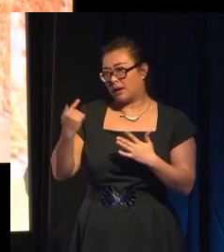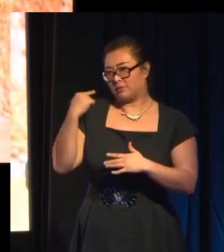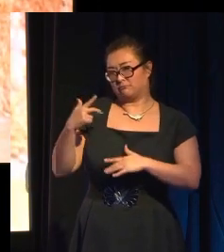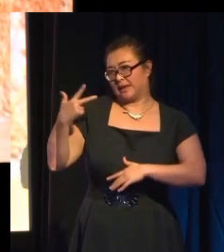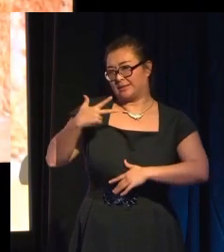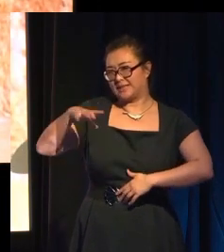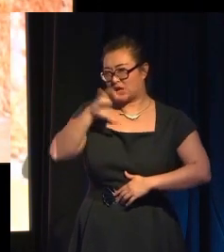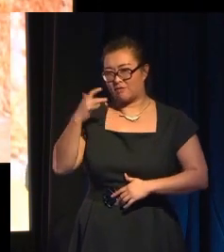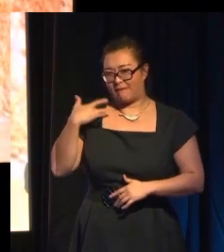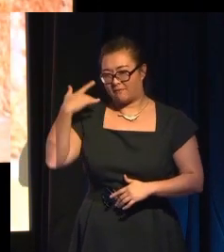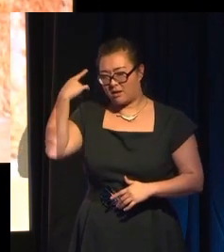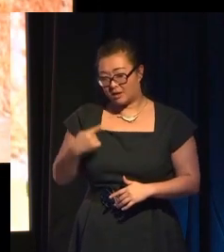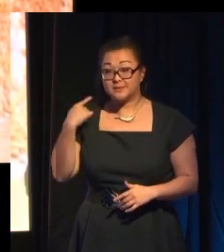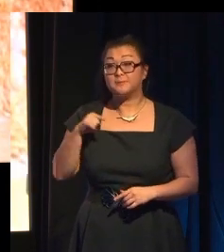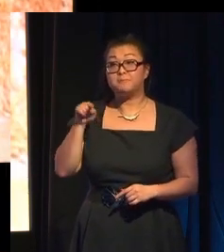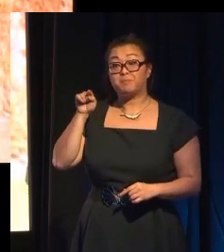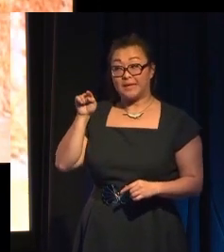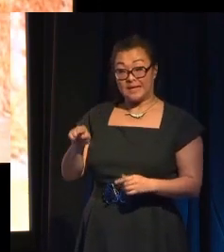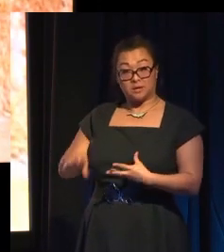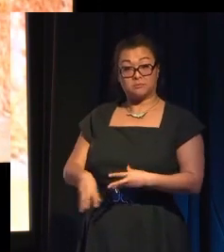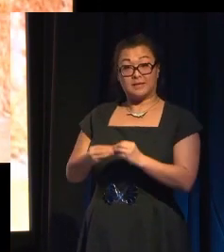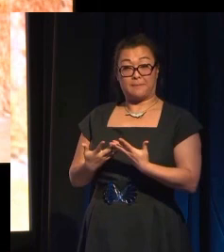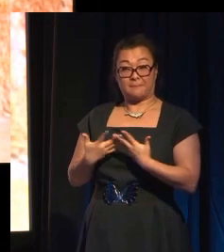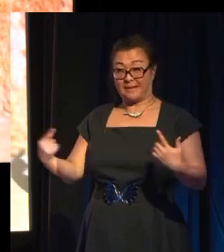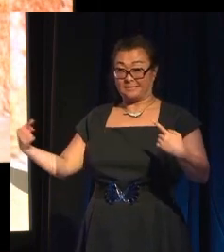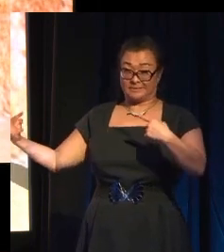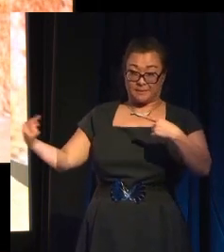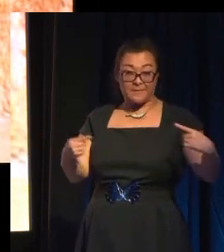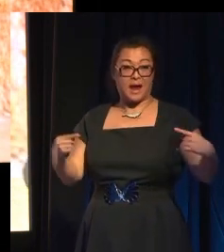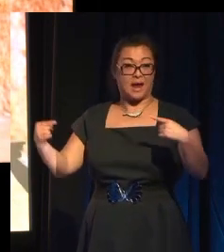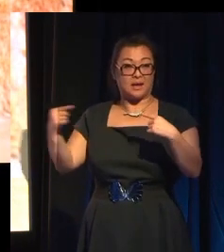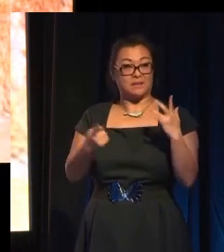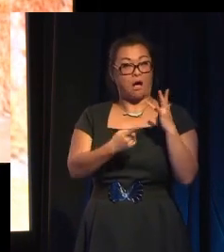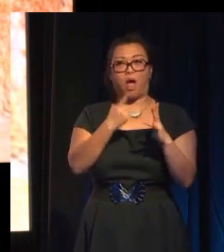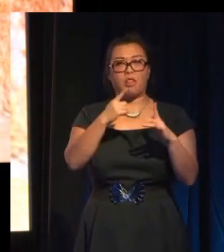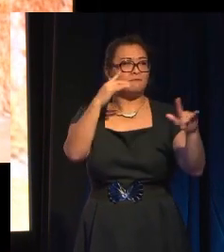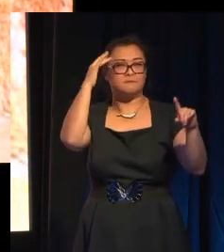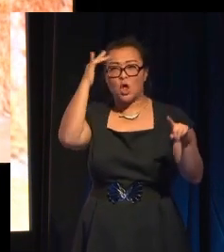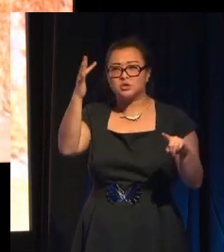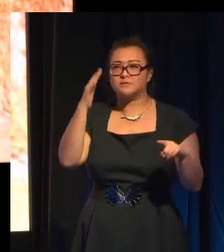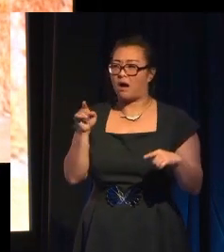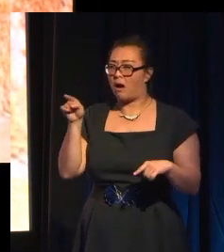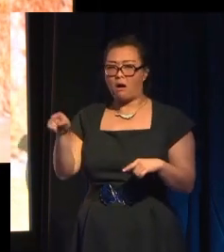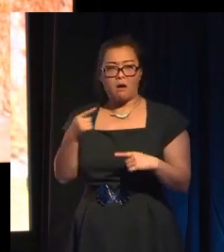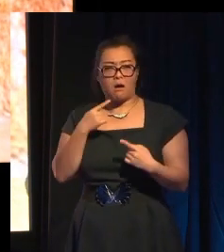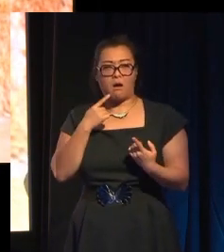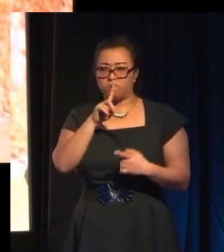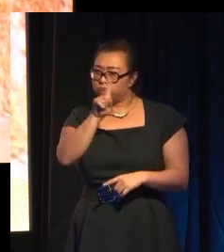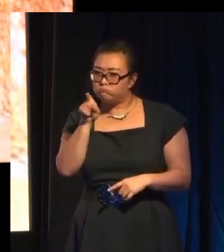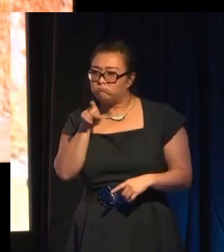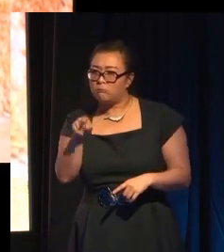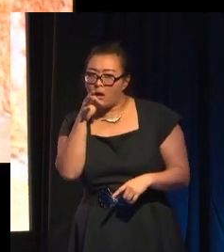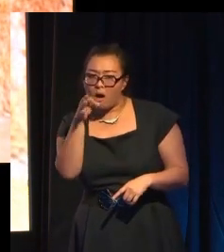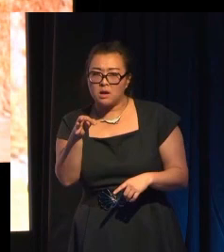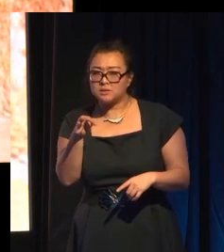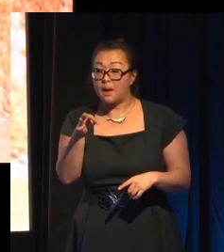He had this big debate going with these other philosophers about whether music could join the hierarchy of the arts. Like